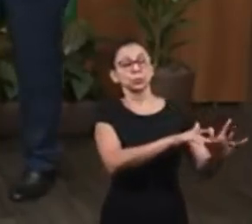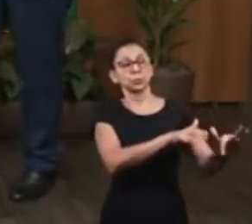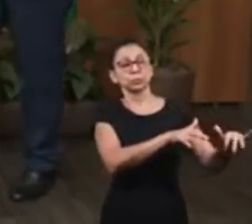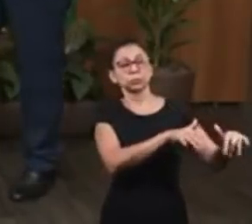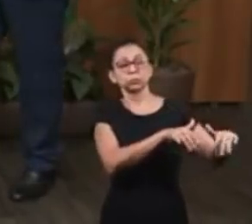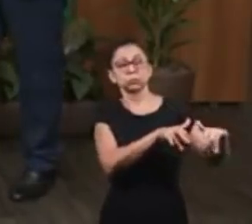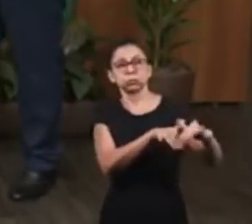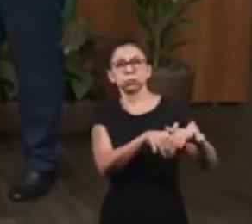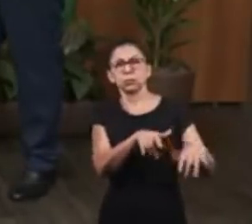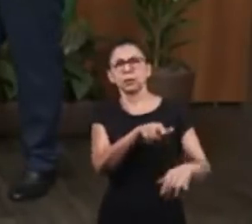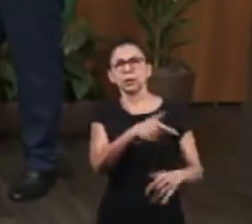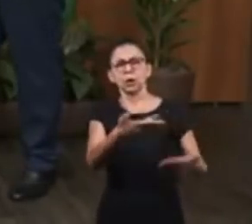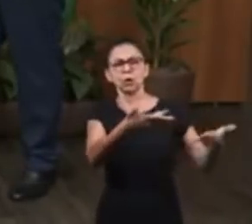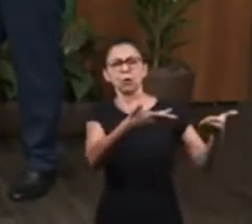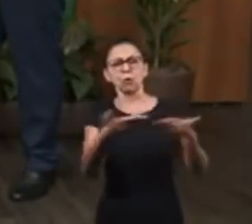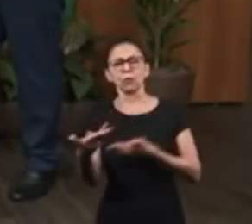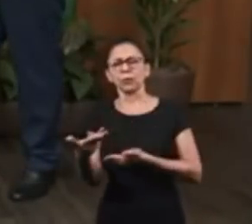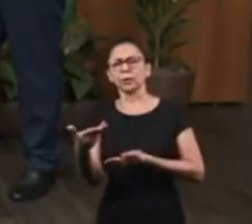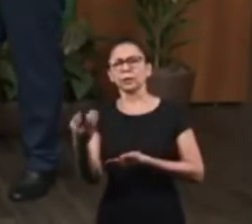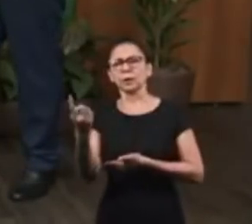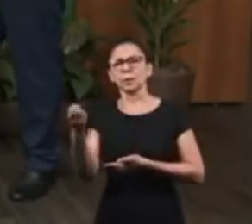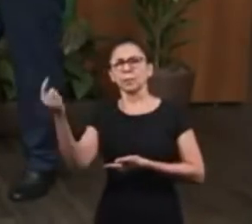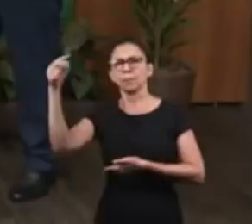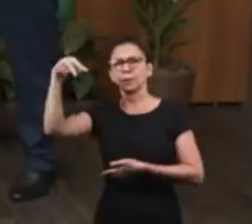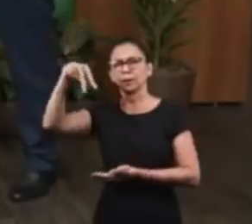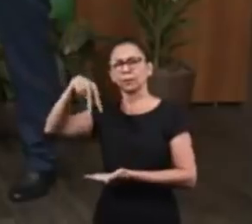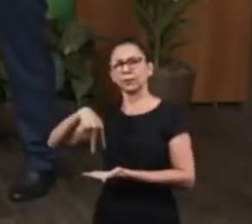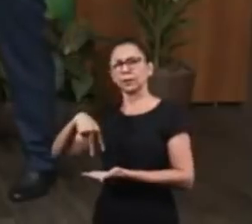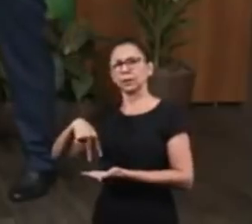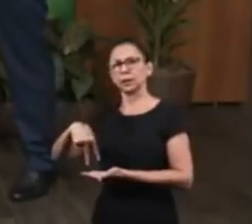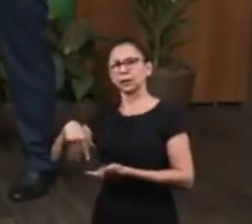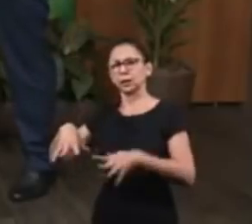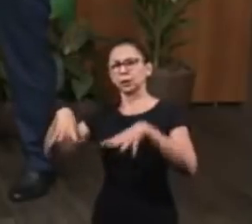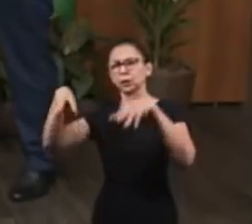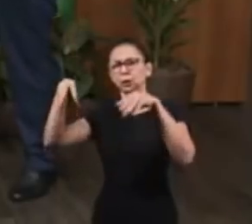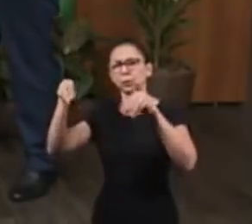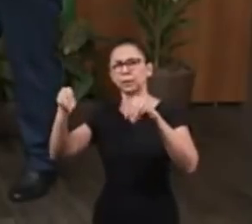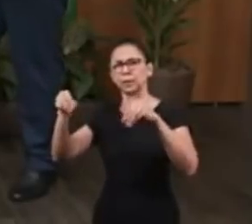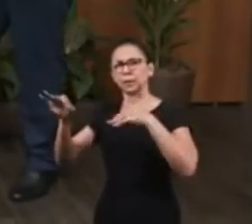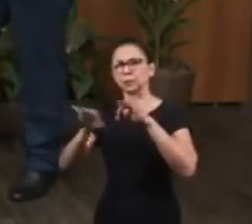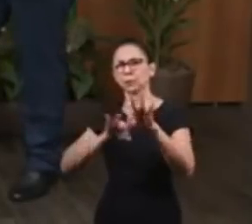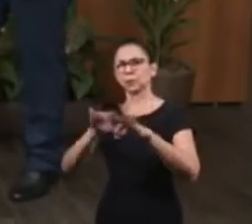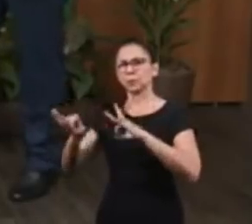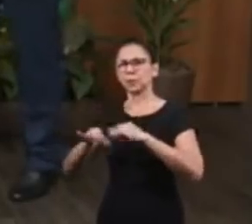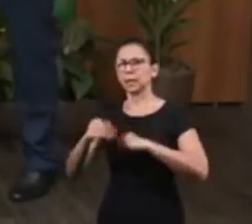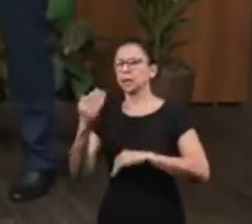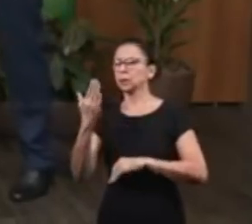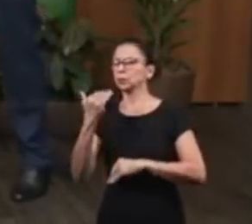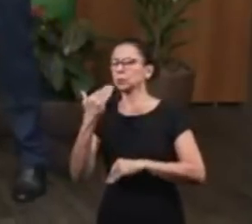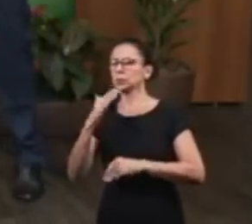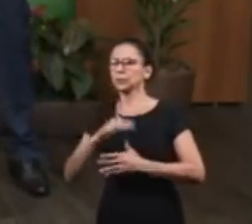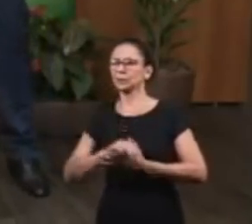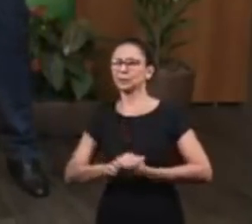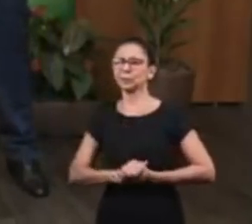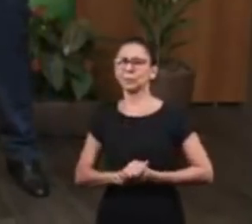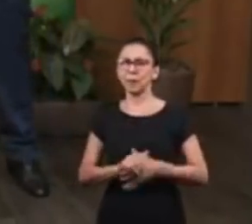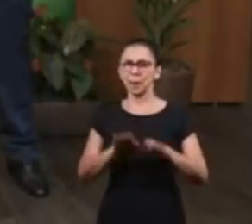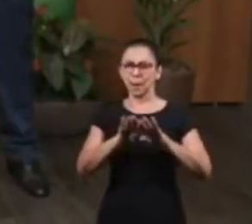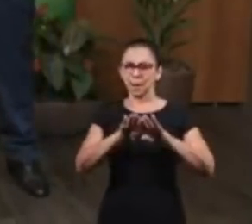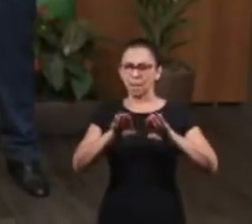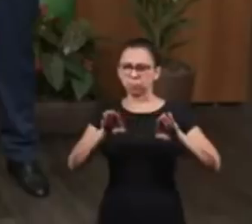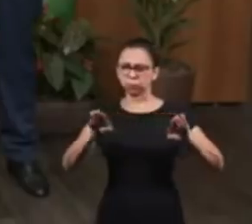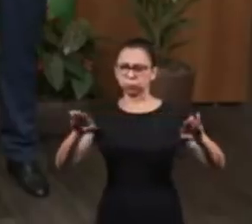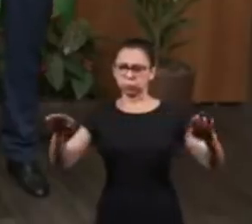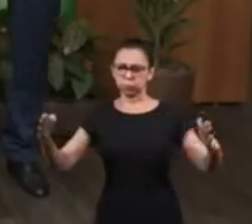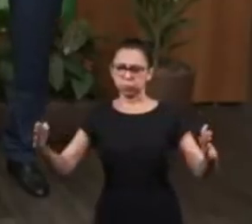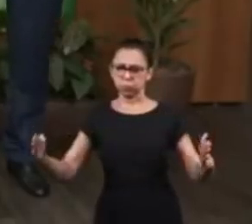His brothers were initially scared on that second encounter with Joseph. They asked